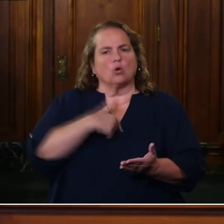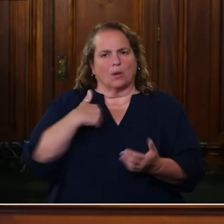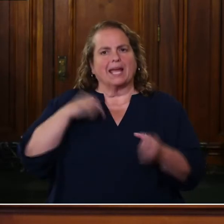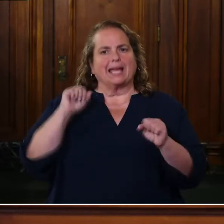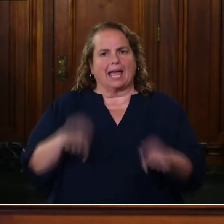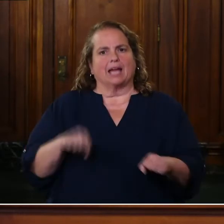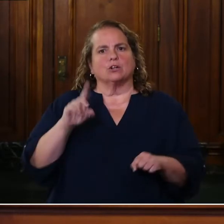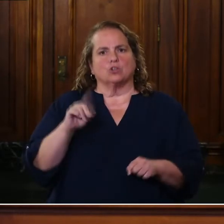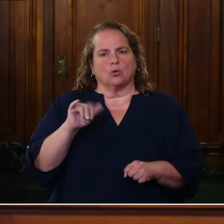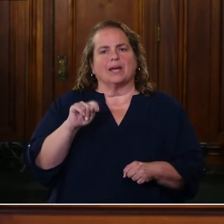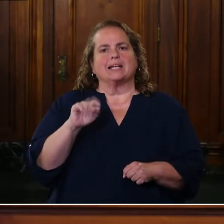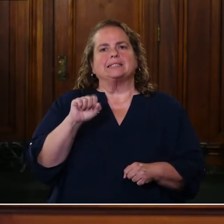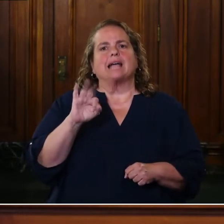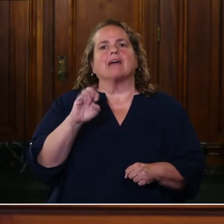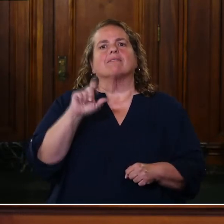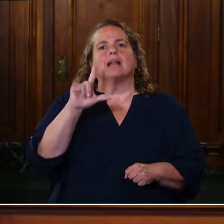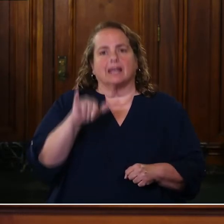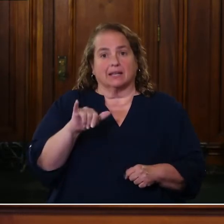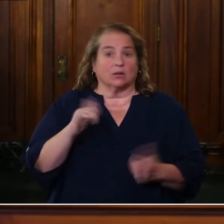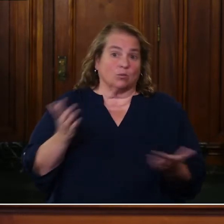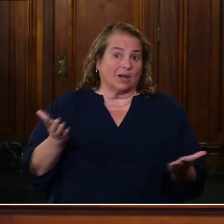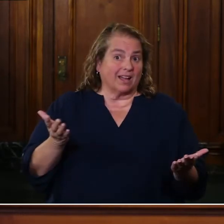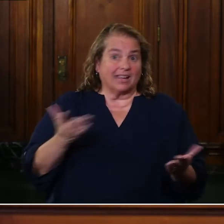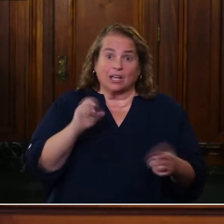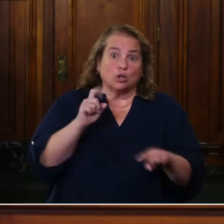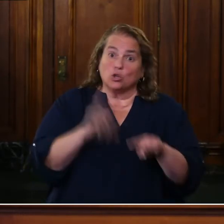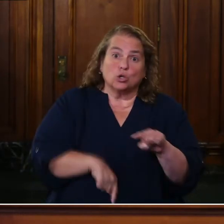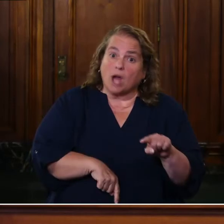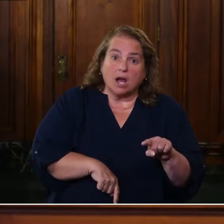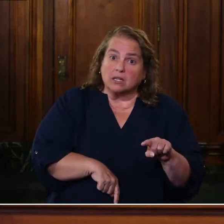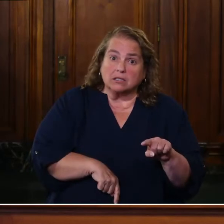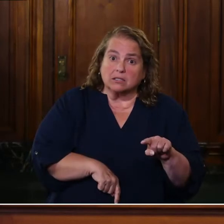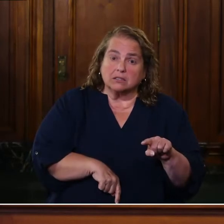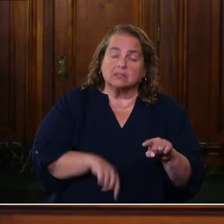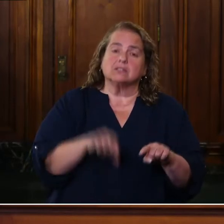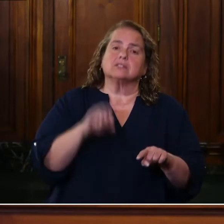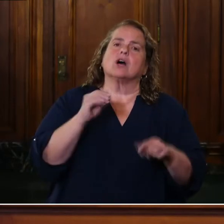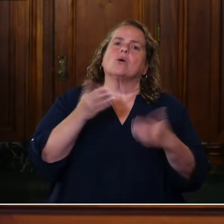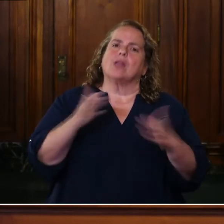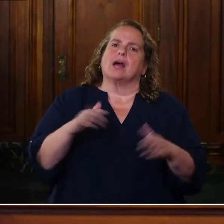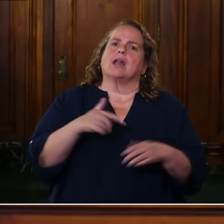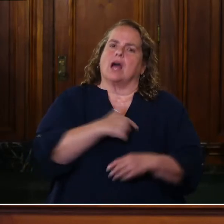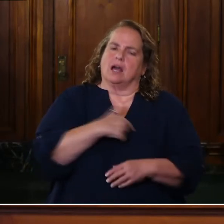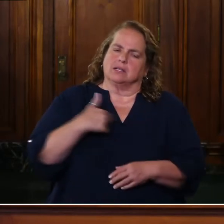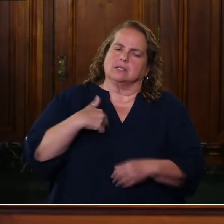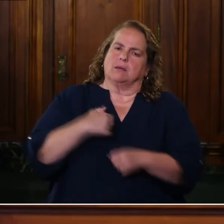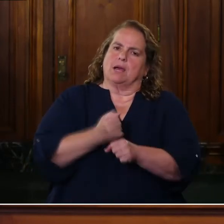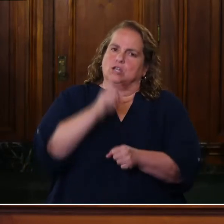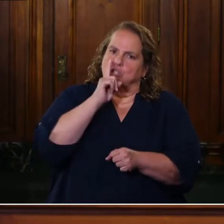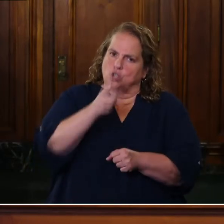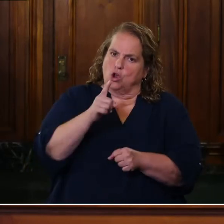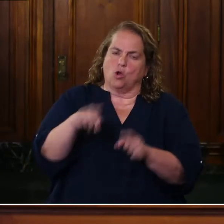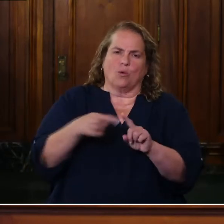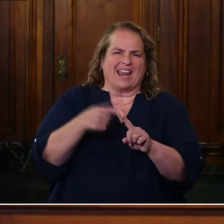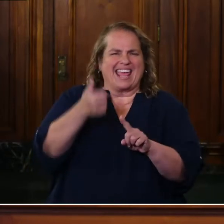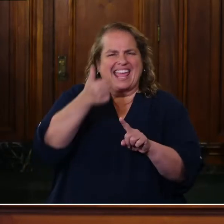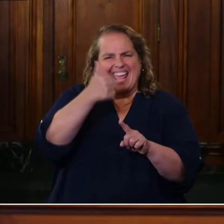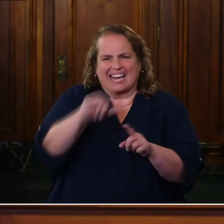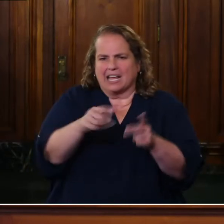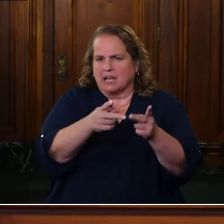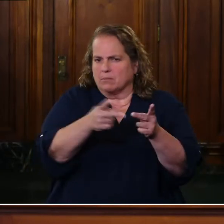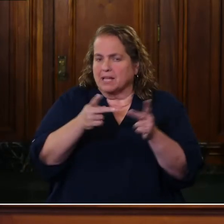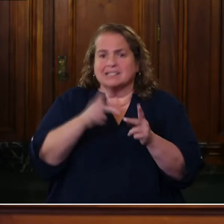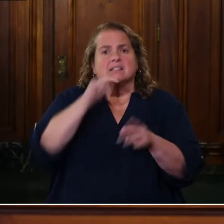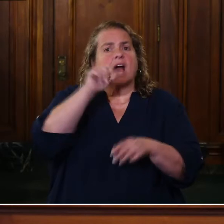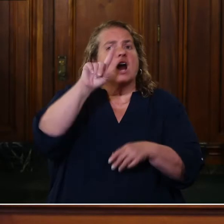he couldn't. So let's just make sure that when any facility, not just a house of